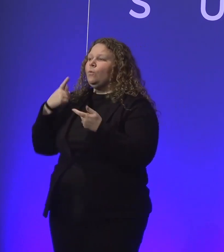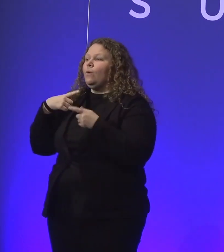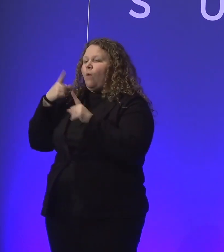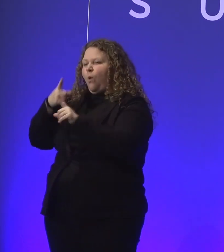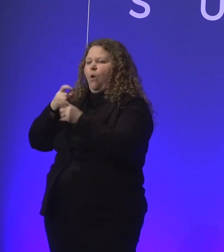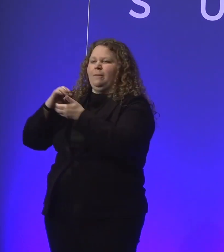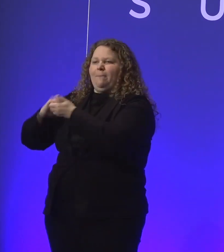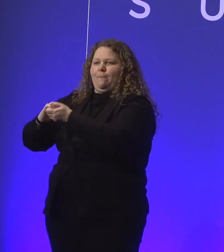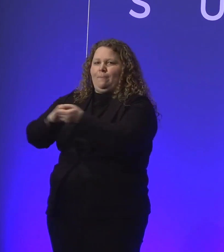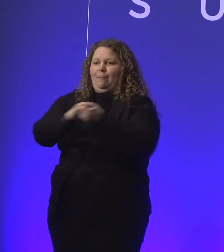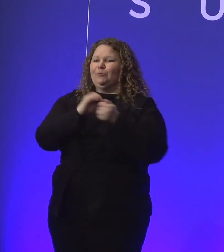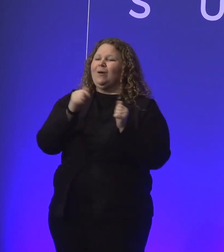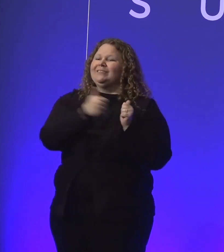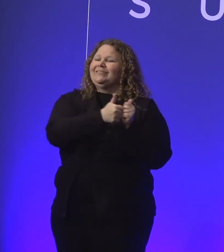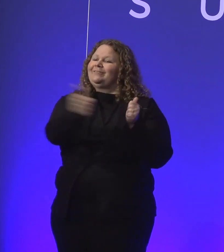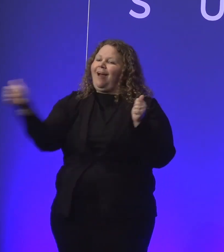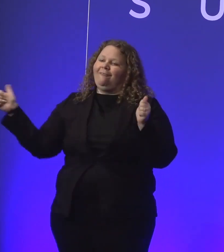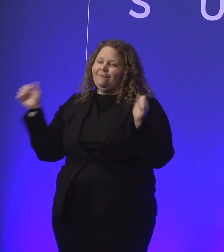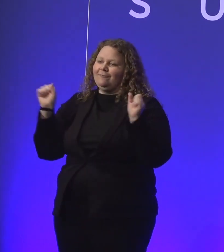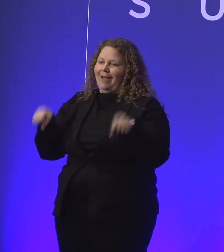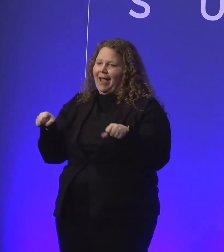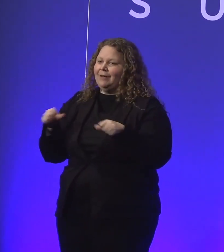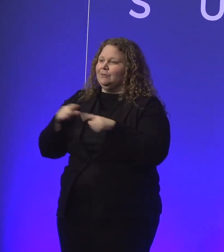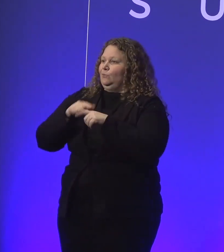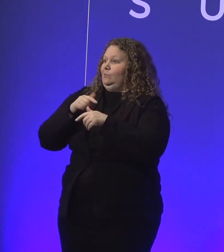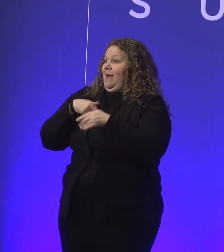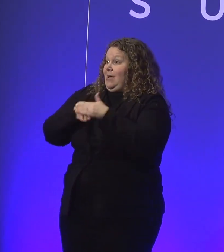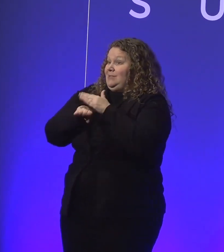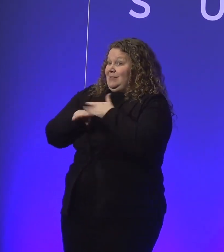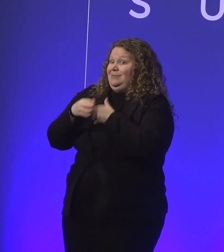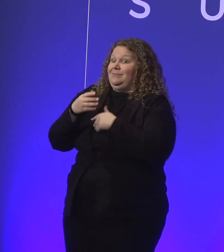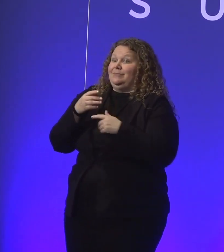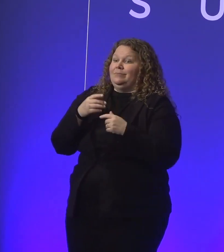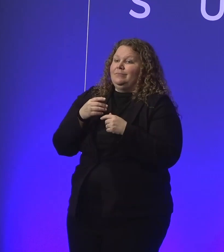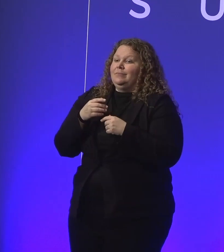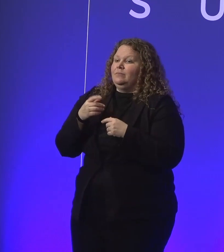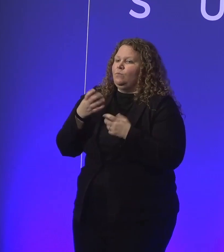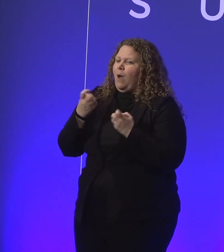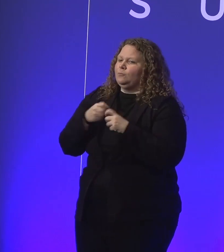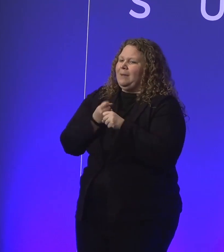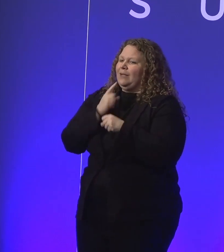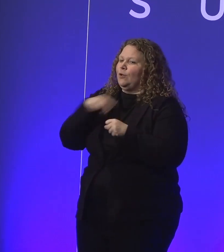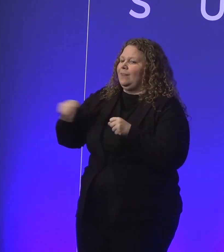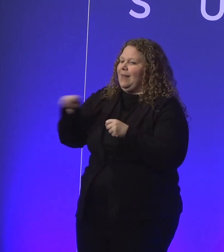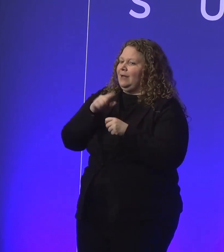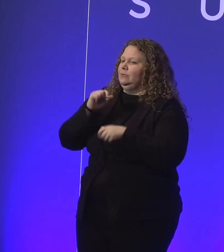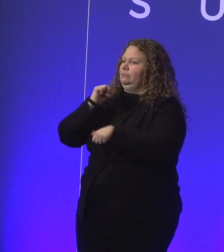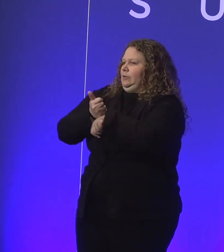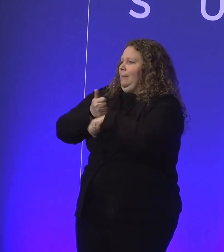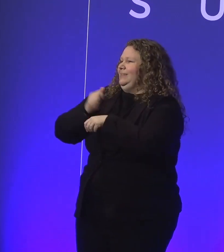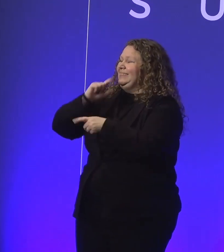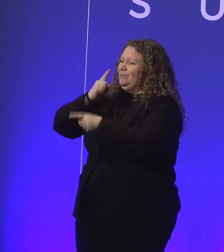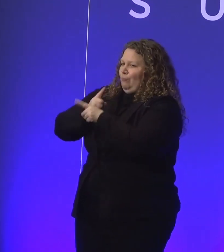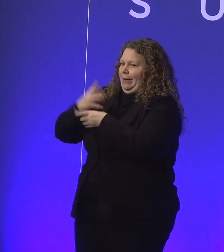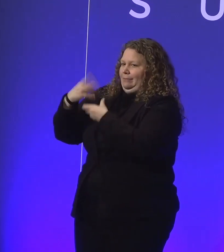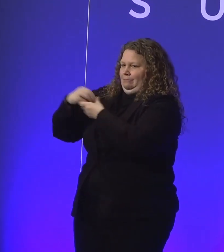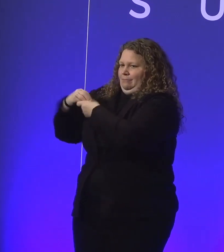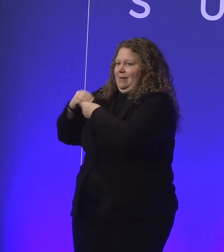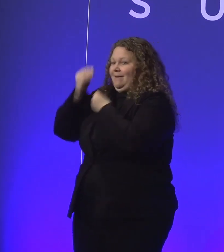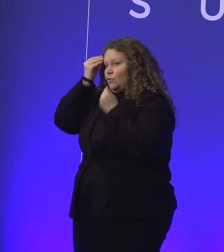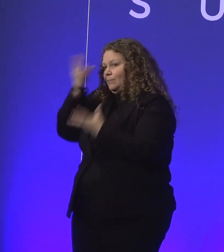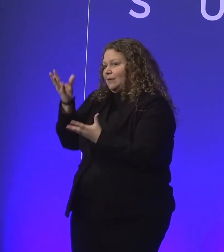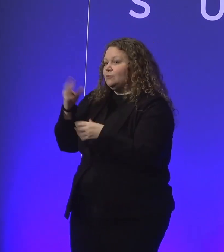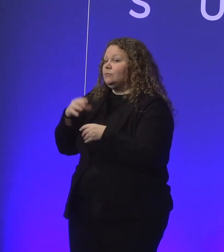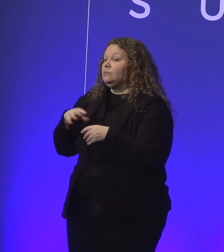stakeholders to the table and get this out there. Don't wait for it to be perfect. You know, one of the things, there's nothing better than us sort saying we're going to do it. Yeah,